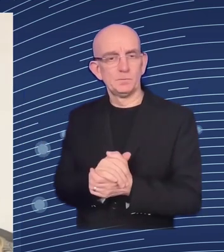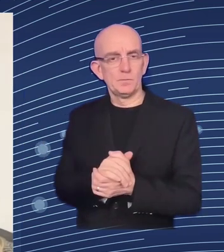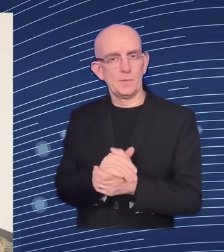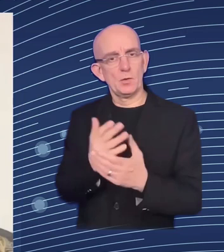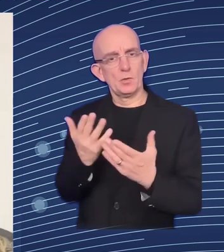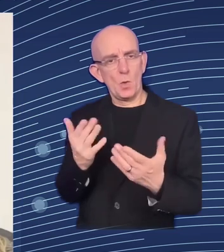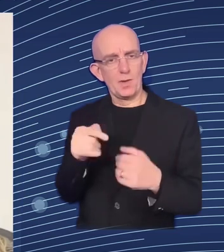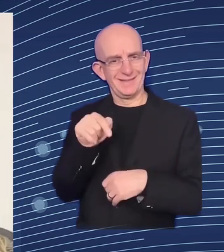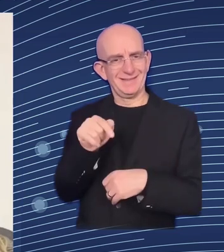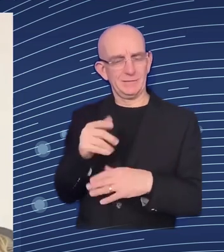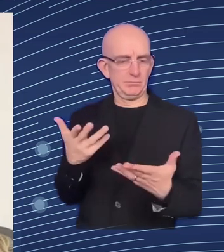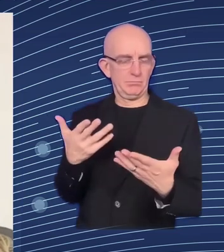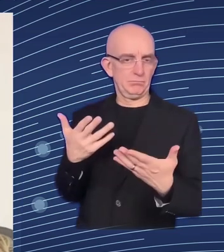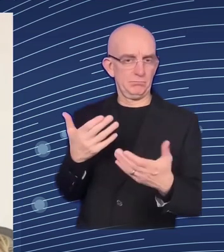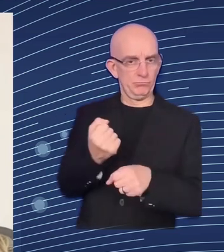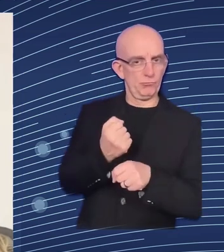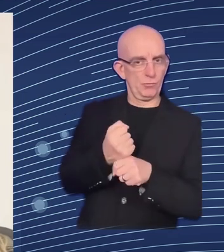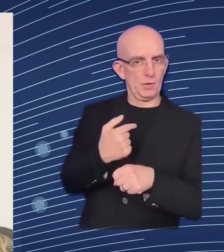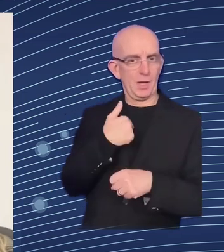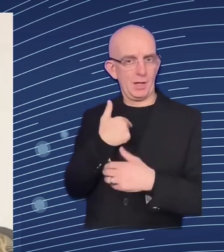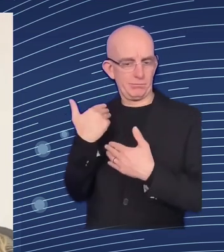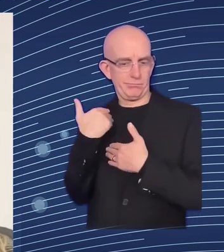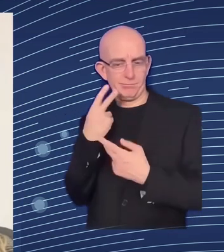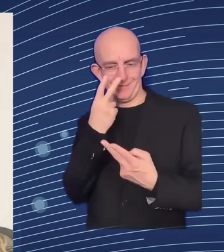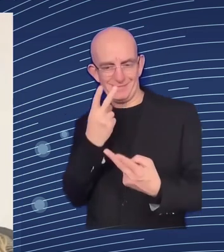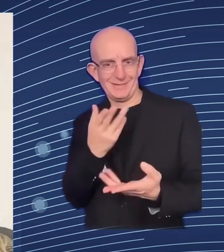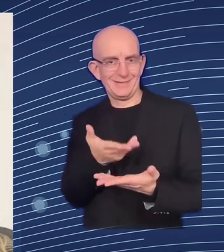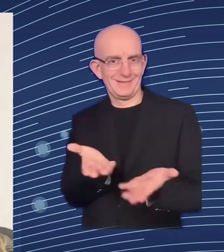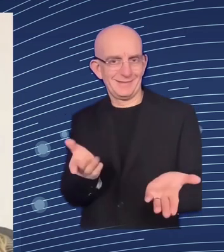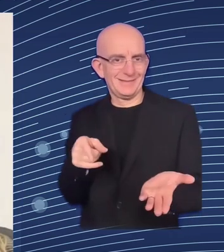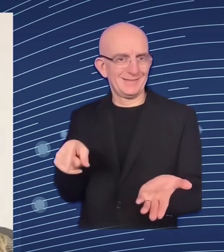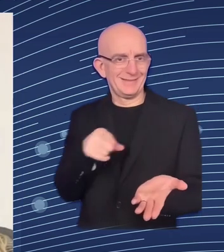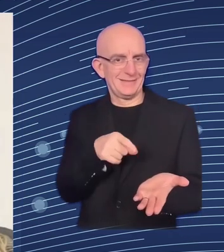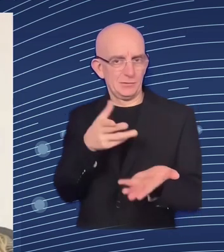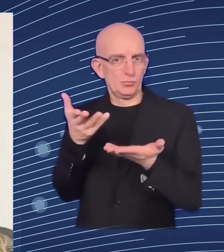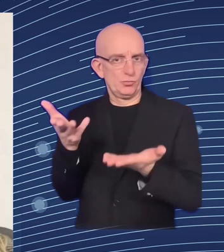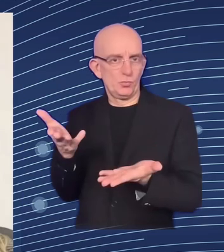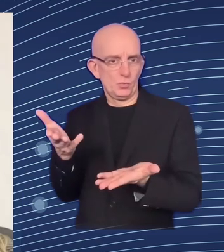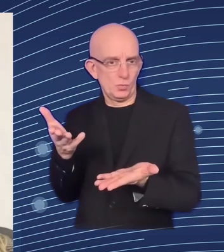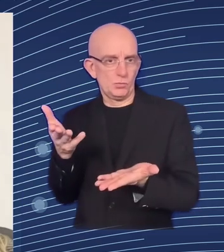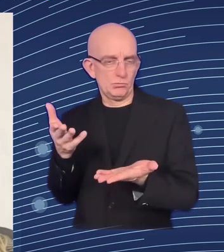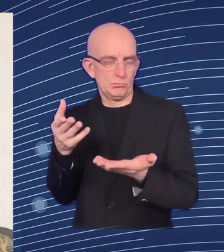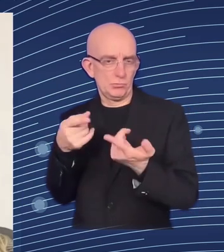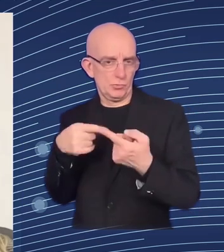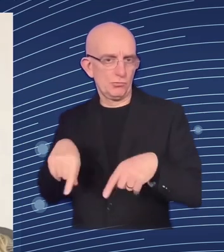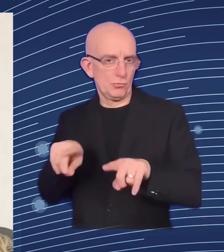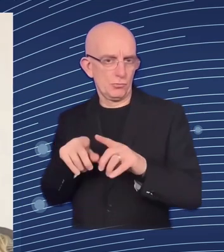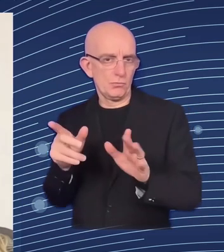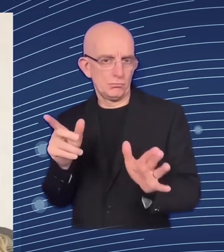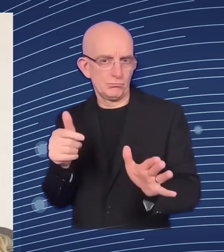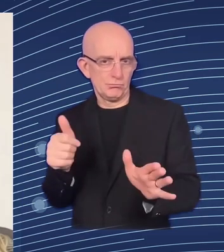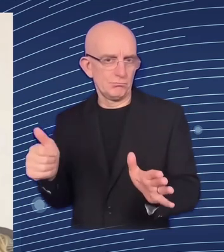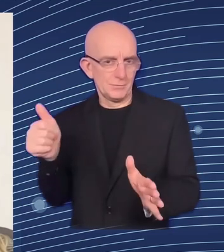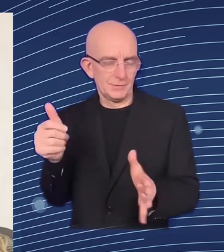very um important shareholder in the ebrd but is also a very significant contributor in terms of donor um